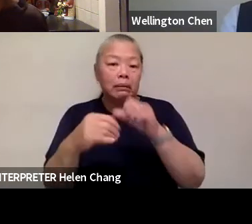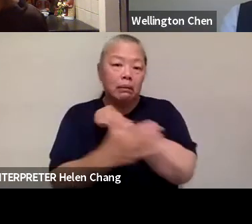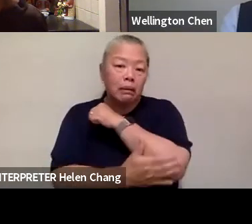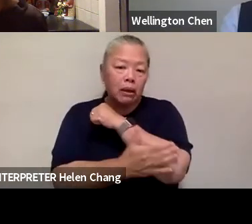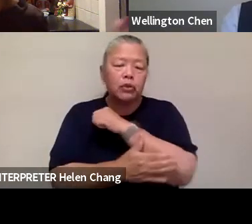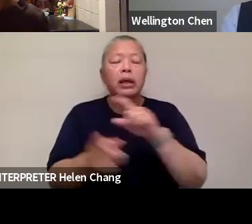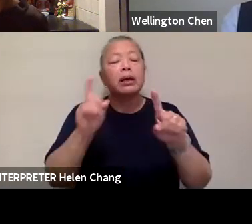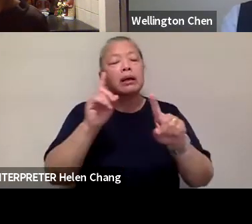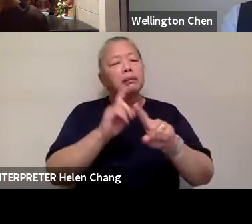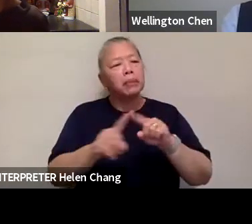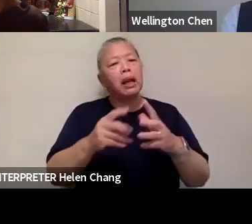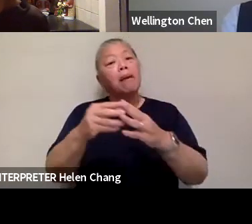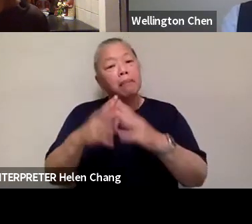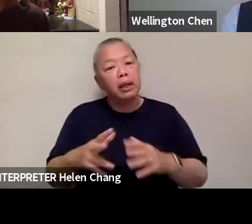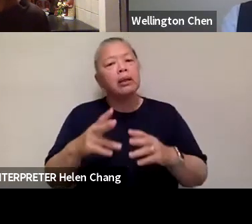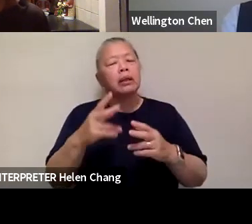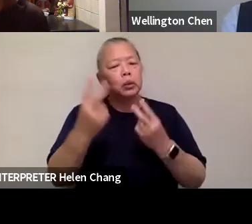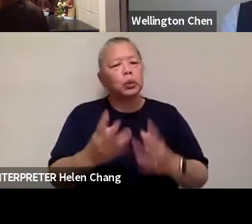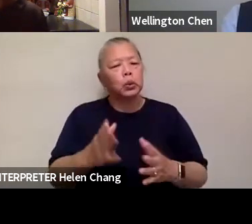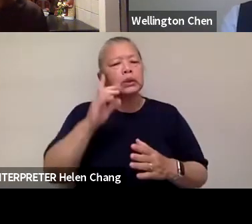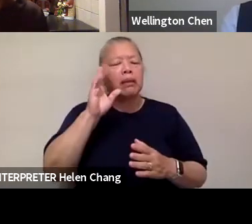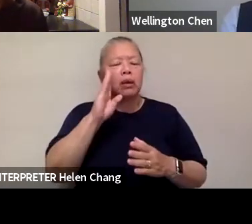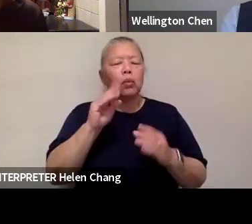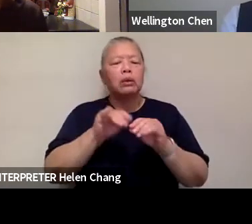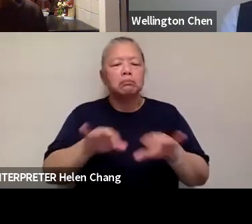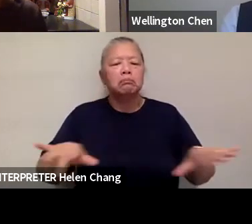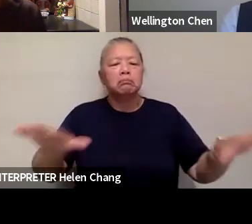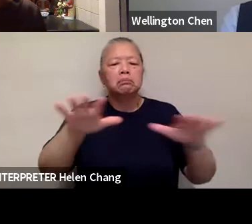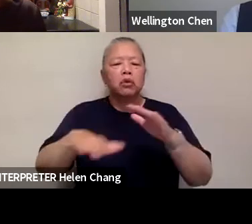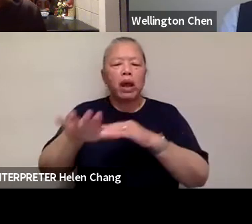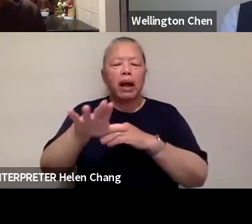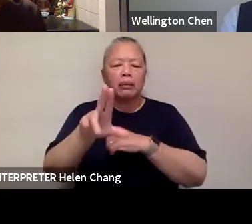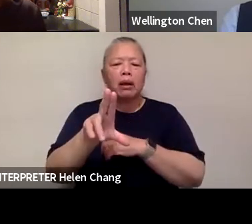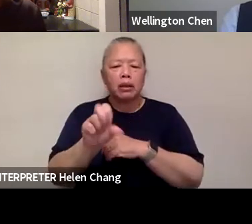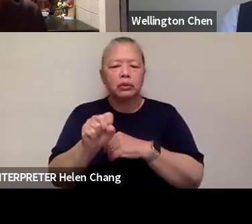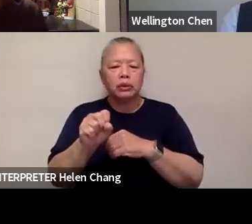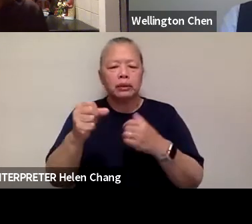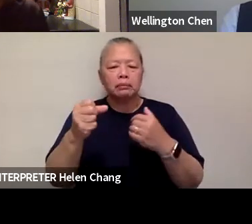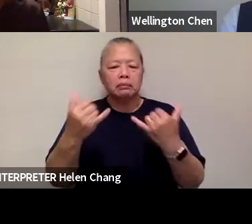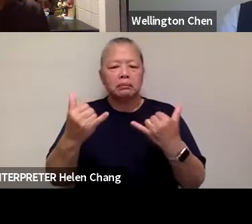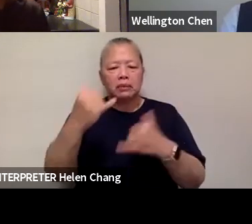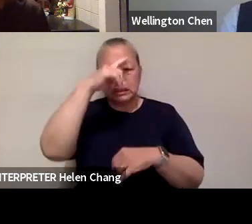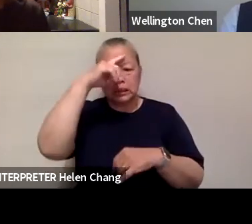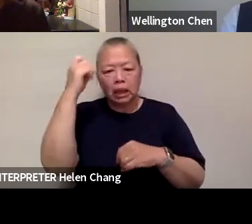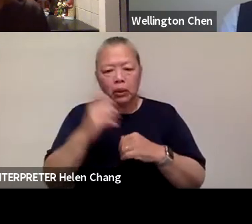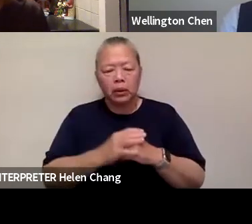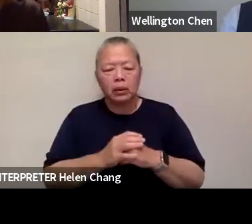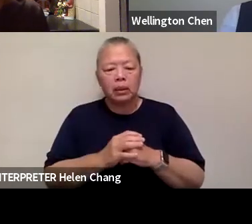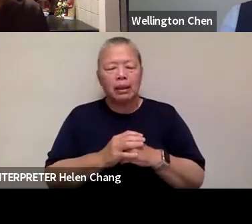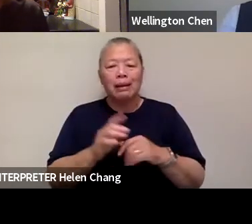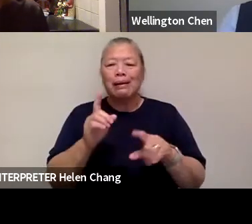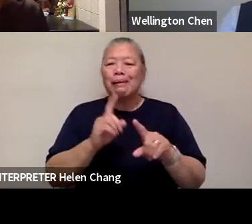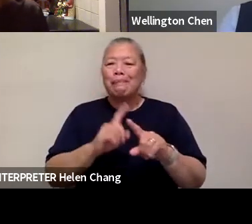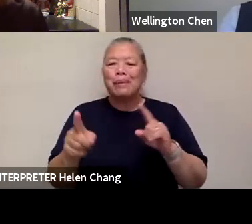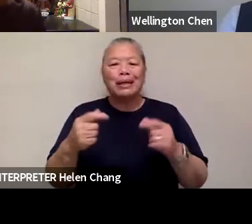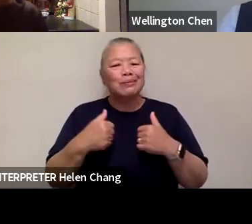back this summer as the weather warms up. But as I said earlier, I completely took Chinatown